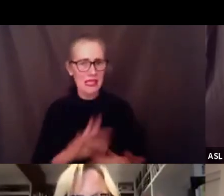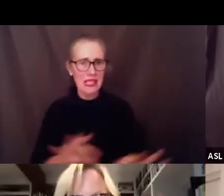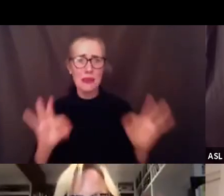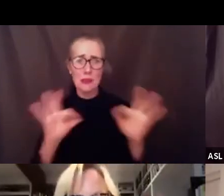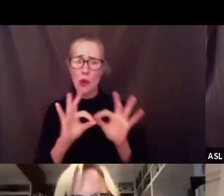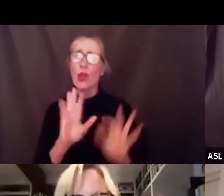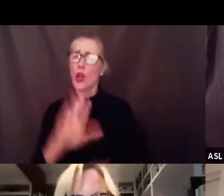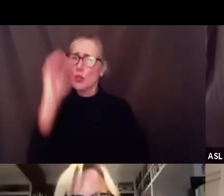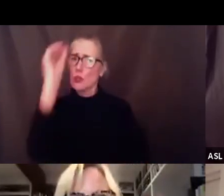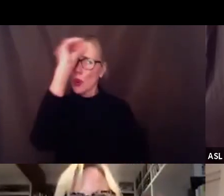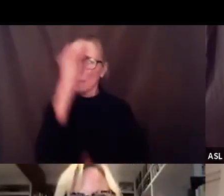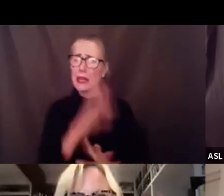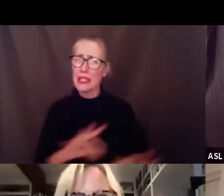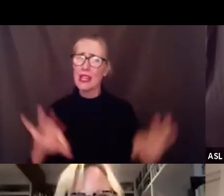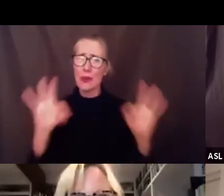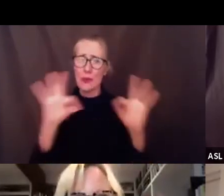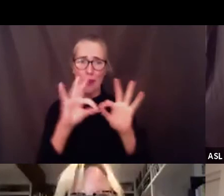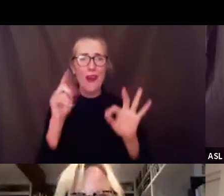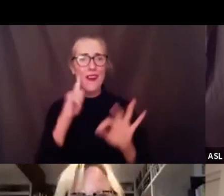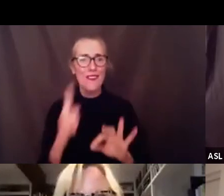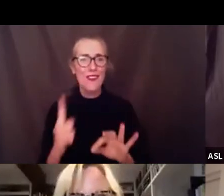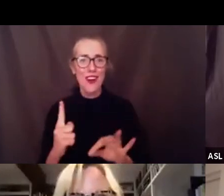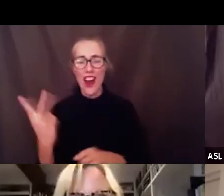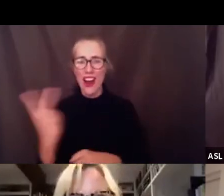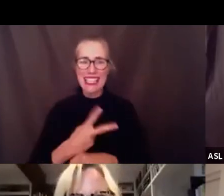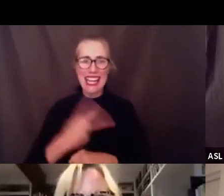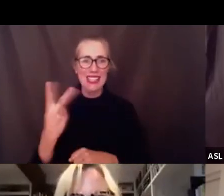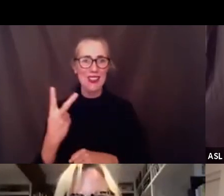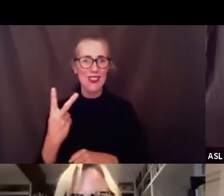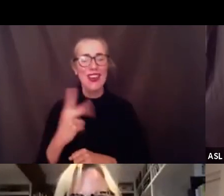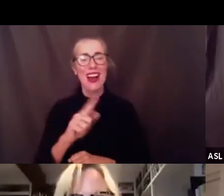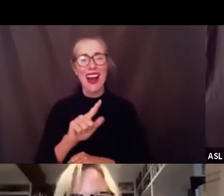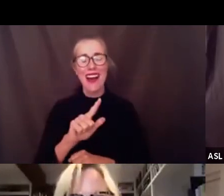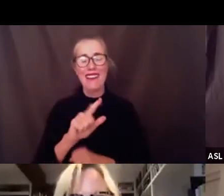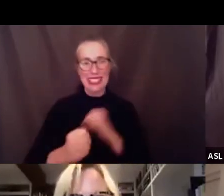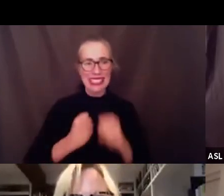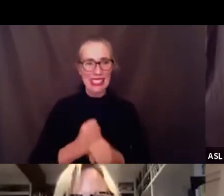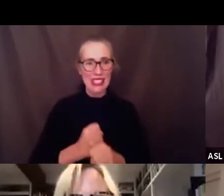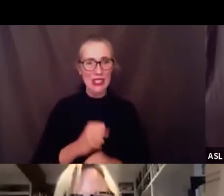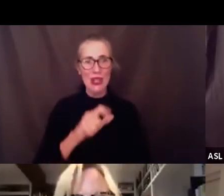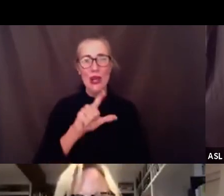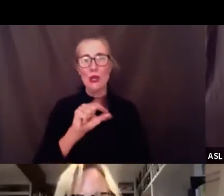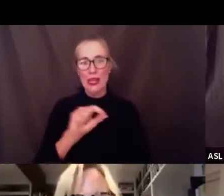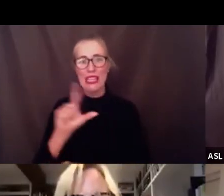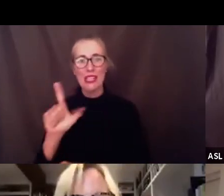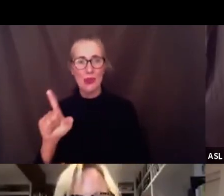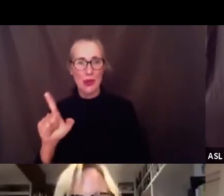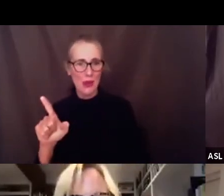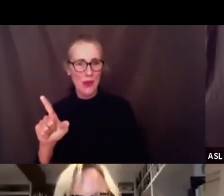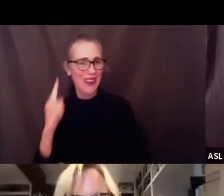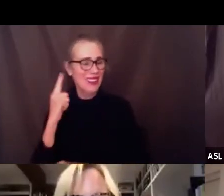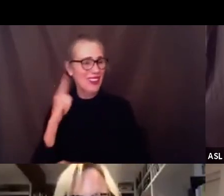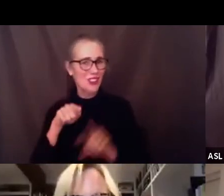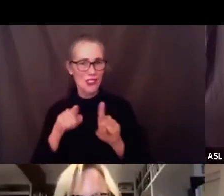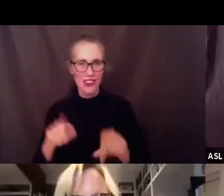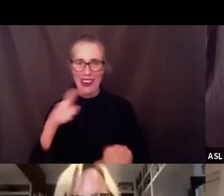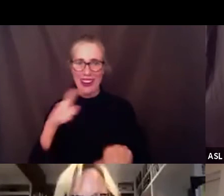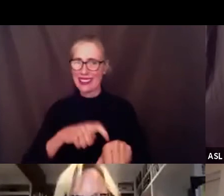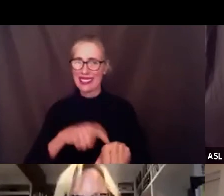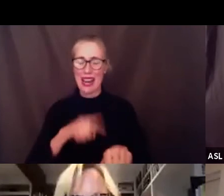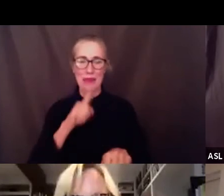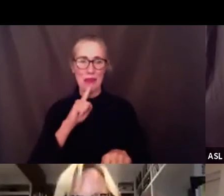two of 2021 semester of our school in an unusual uh academic year uh